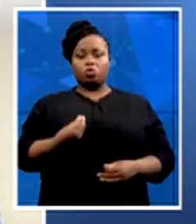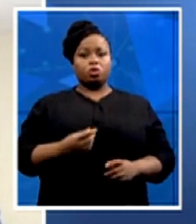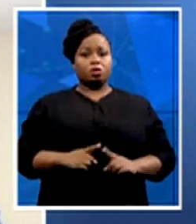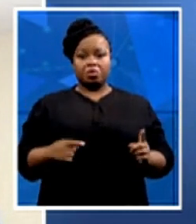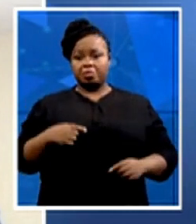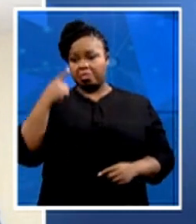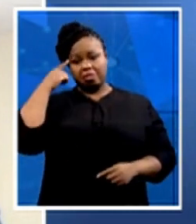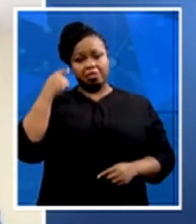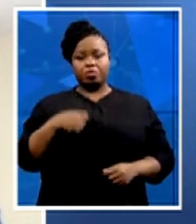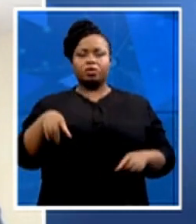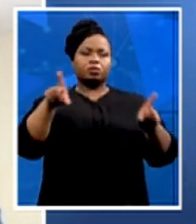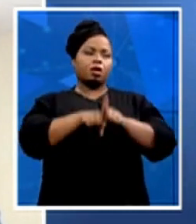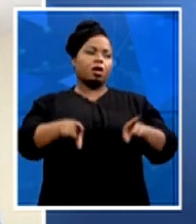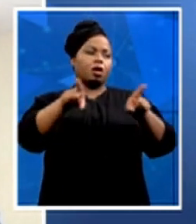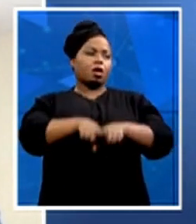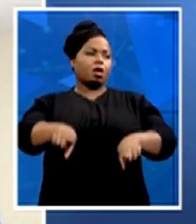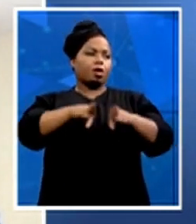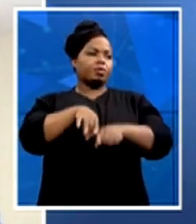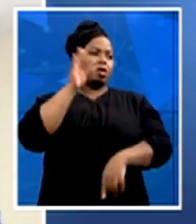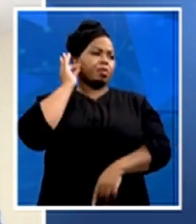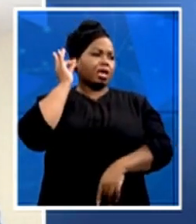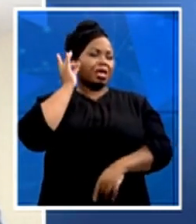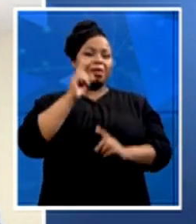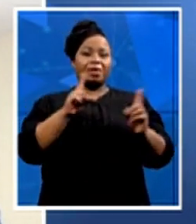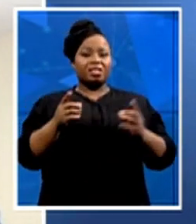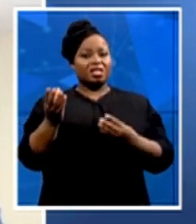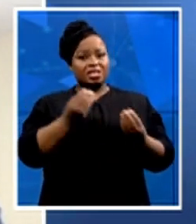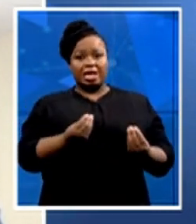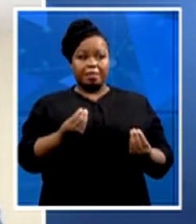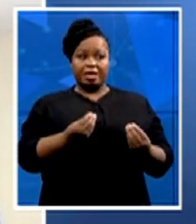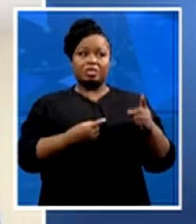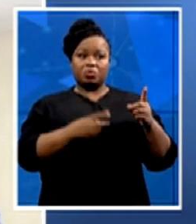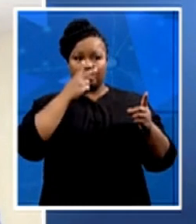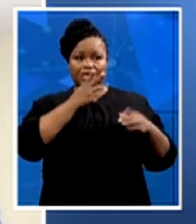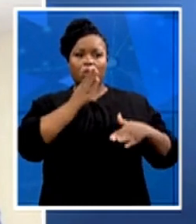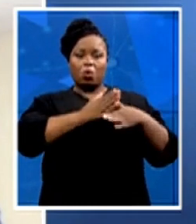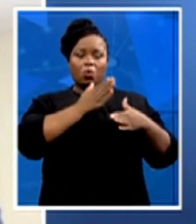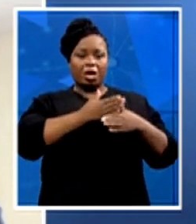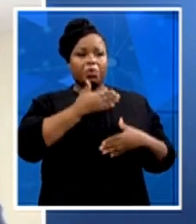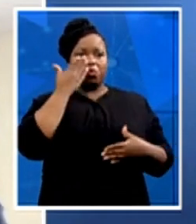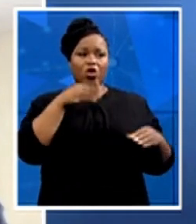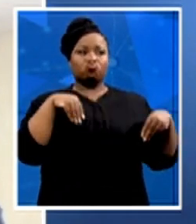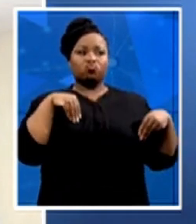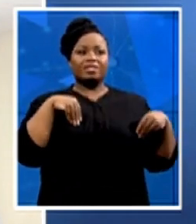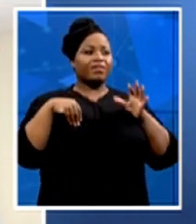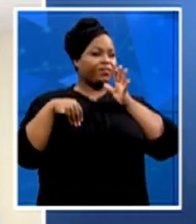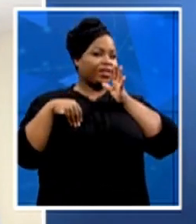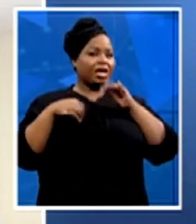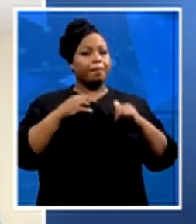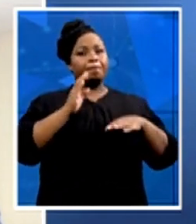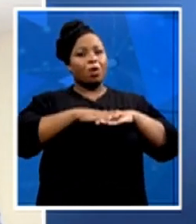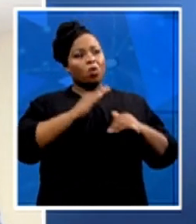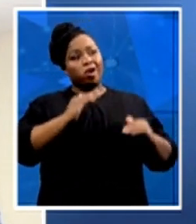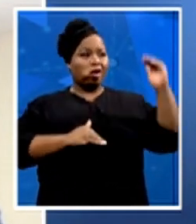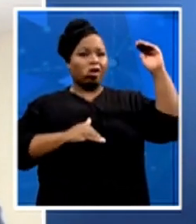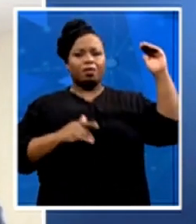But the numbers are speaking louder than what the president is actually saying. I mean, my colleague was just saying that we've got 7.4